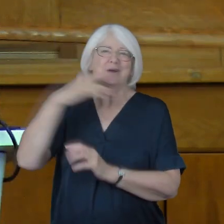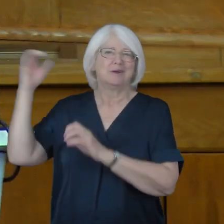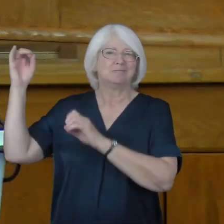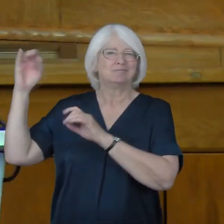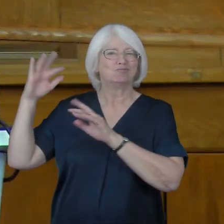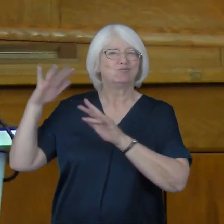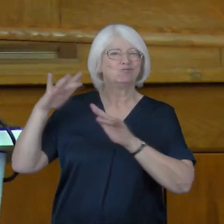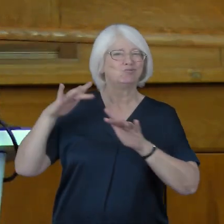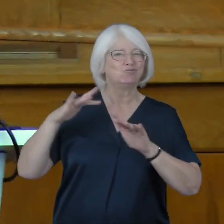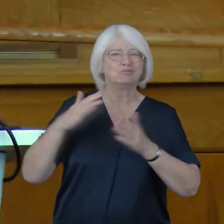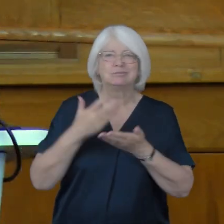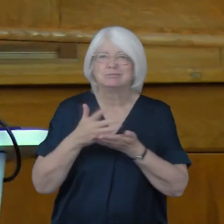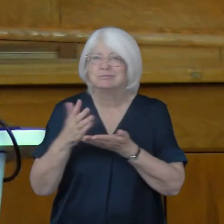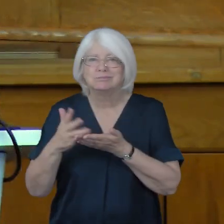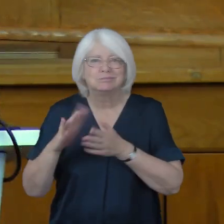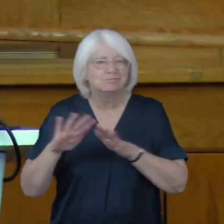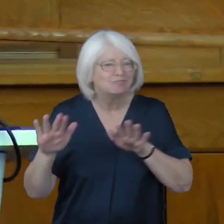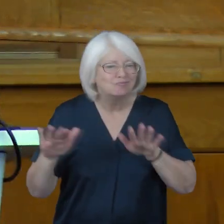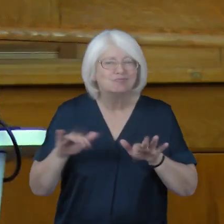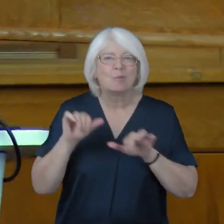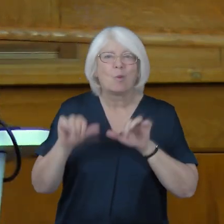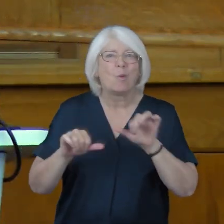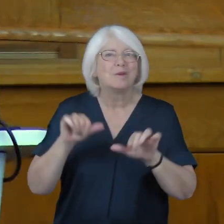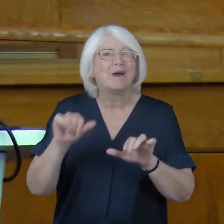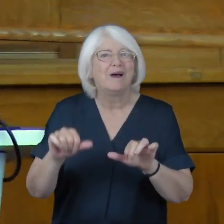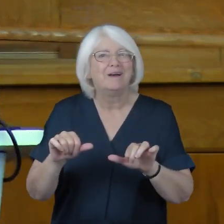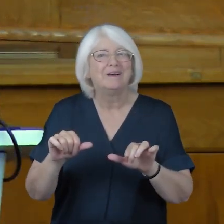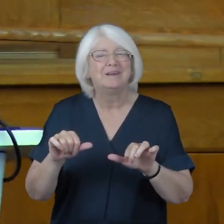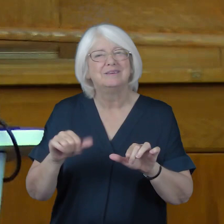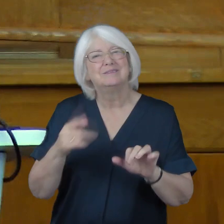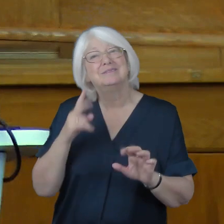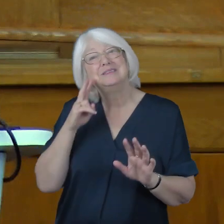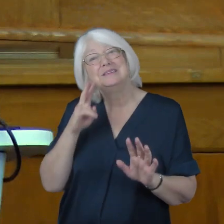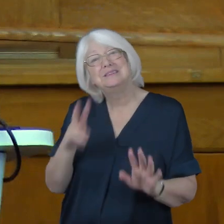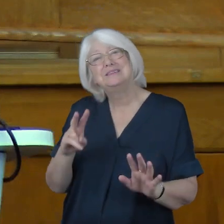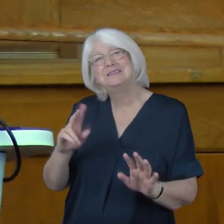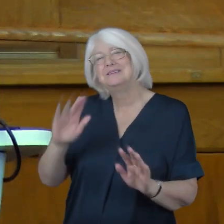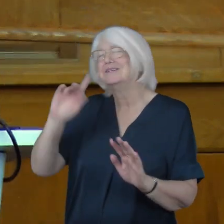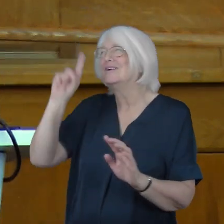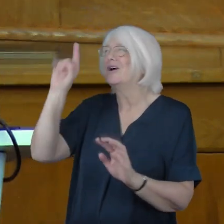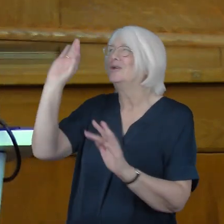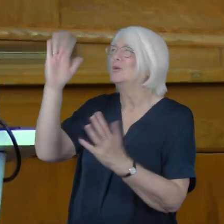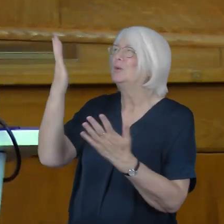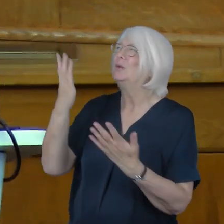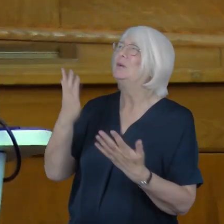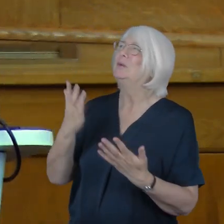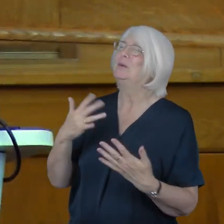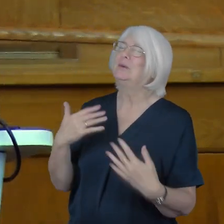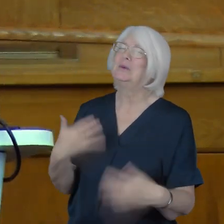at work among us and among others. We have seen the providence of God.